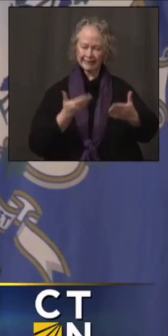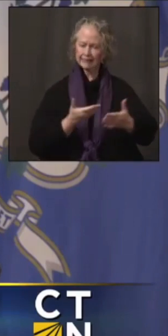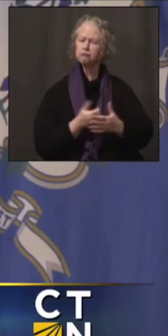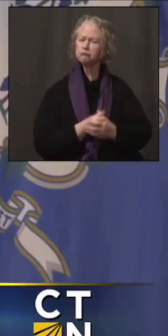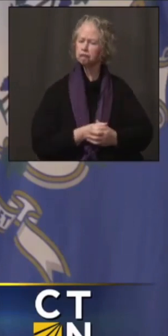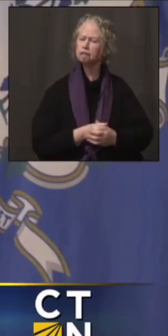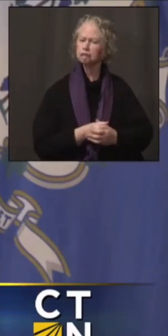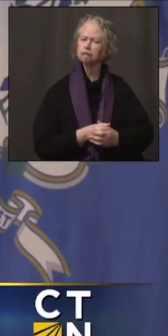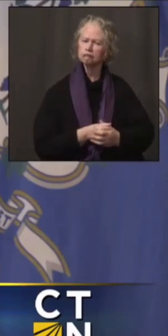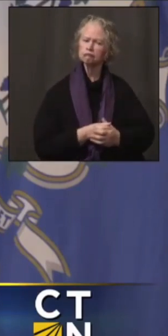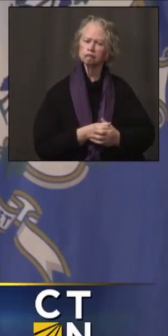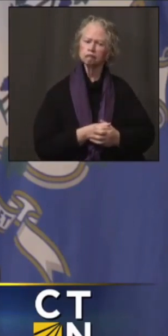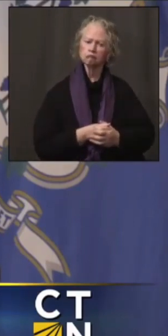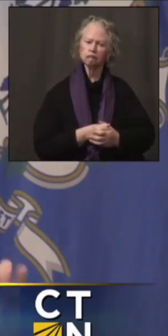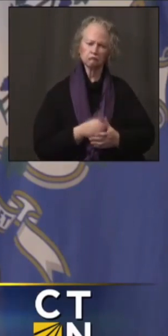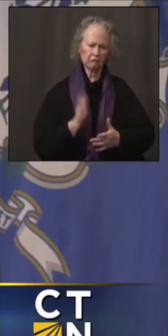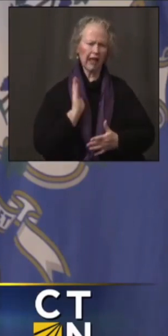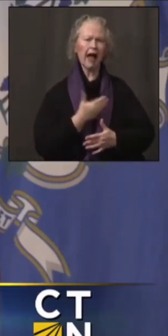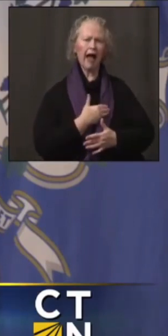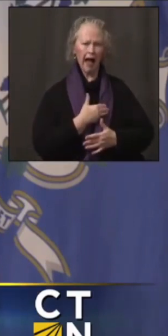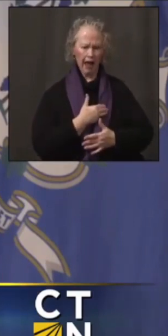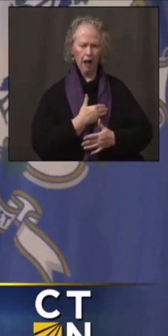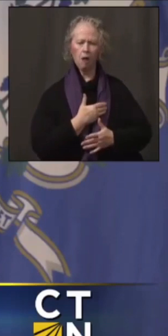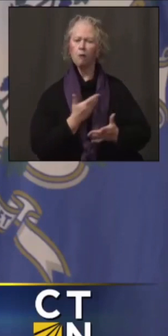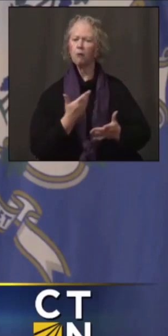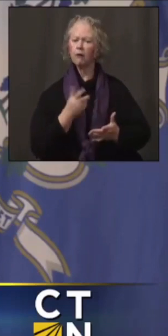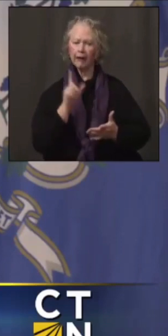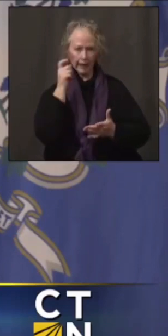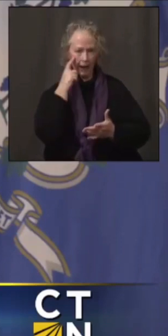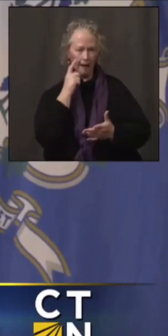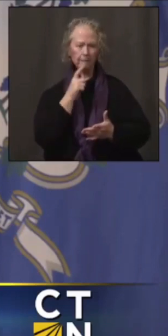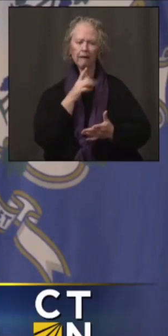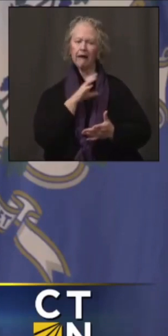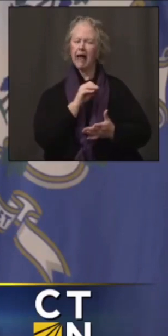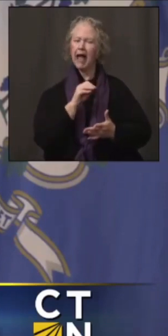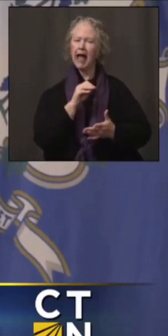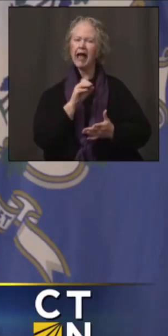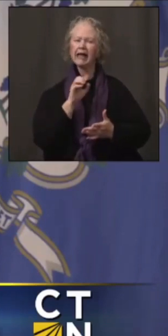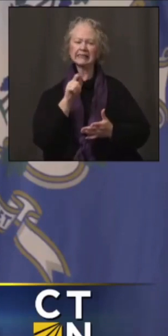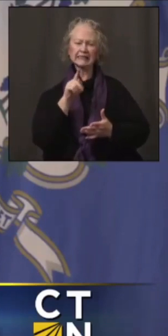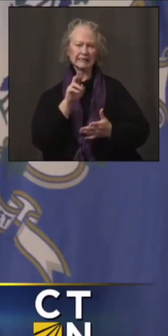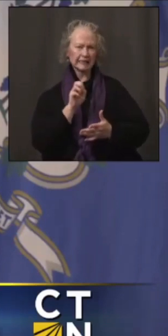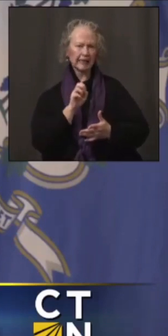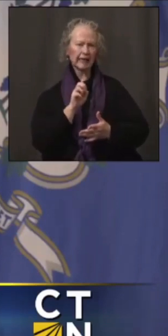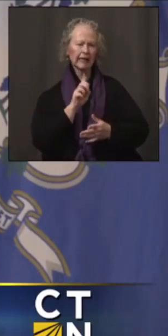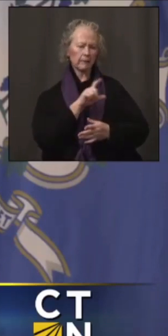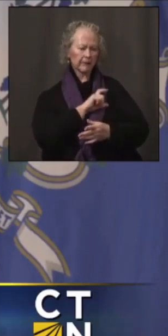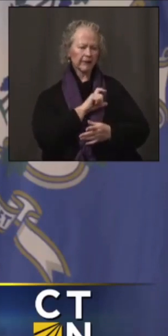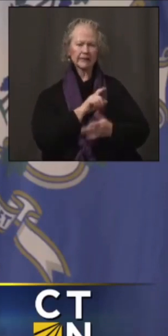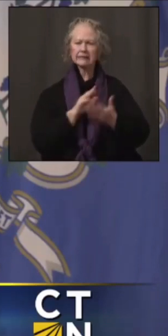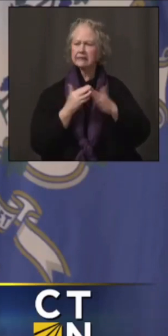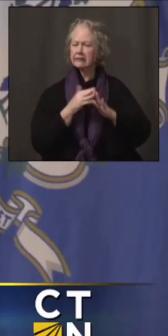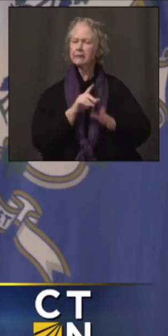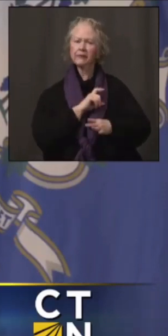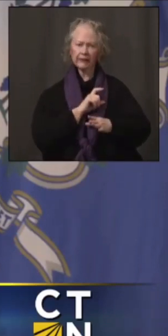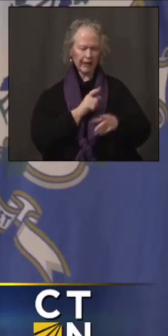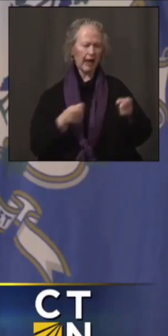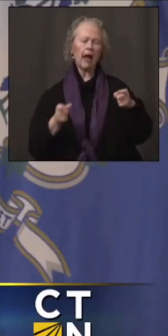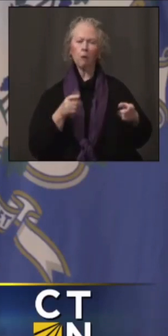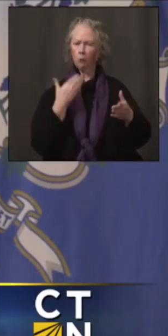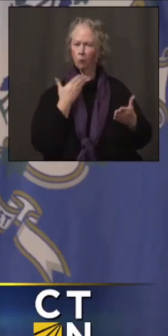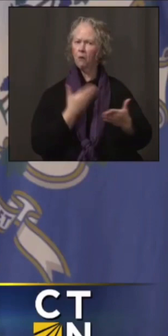the Capitol Police and the state police handled that very well, municipal police. And I think